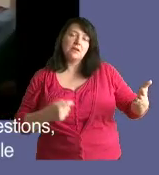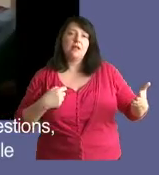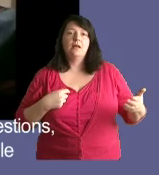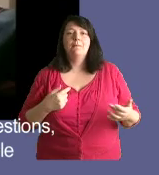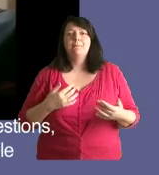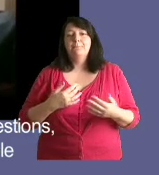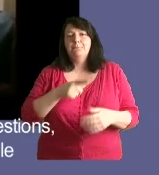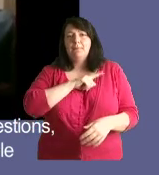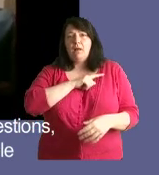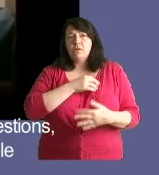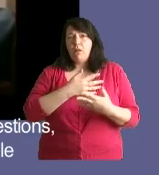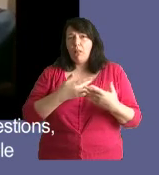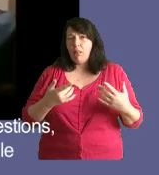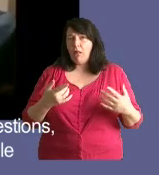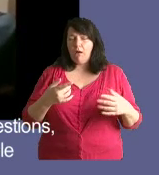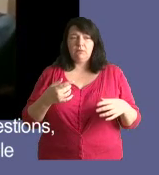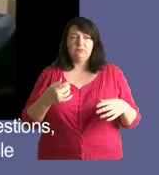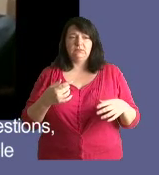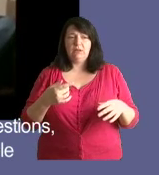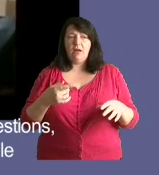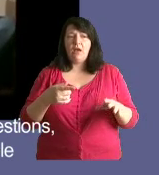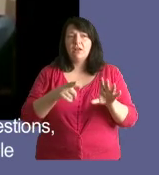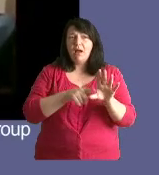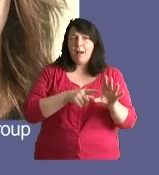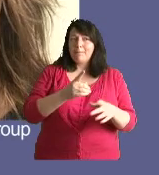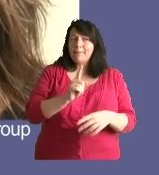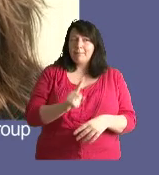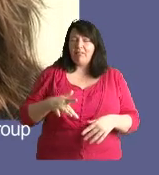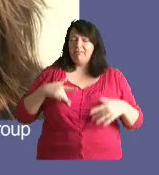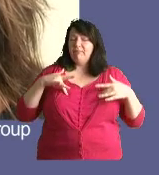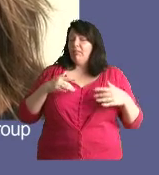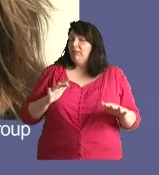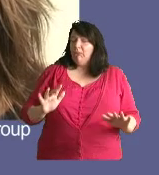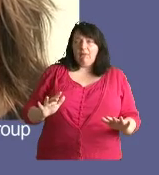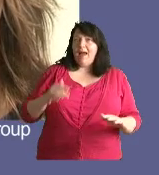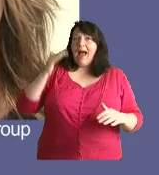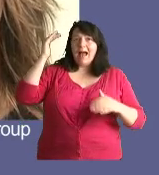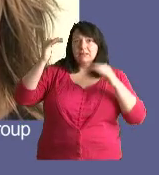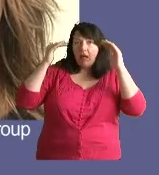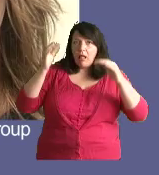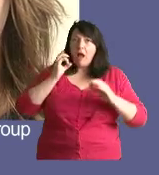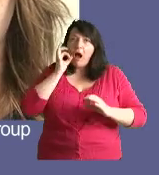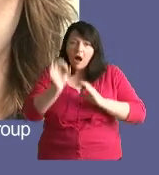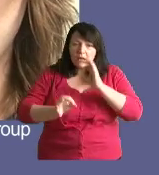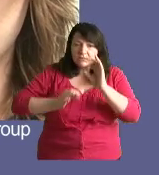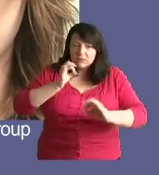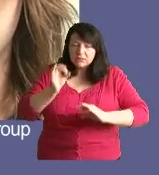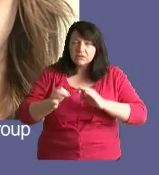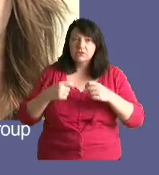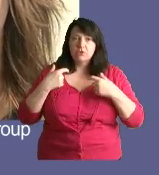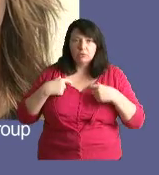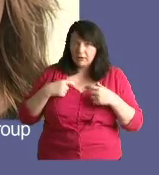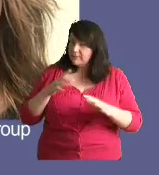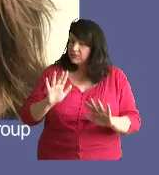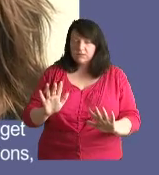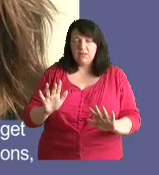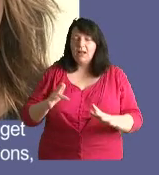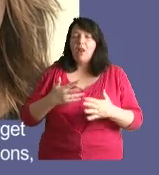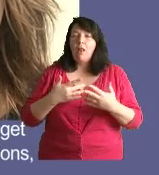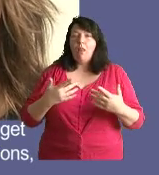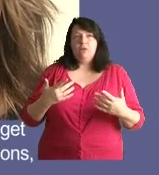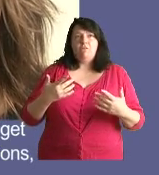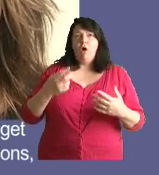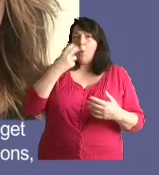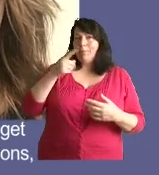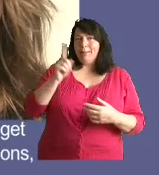with. Because it was young people asking the questions, young people feel a lot more comfortable talking to someone in their own PR group or their own age group rather than adults, especially if you've in social services